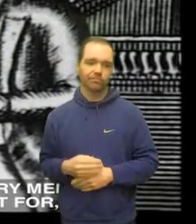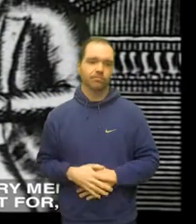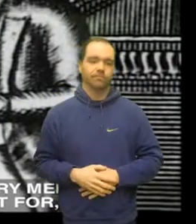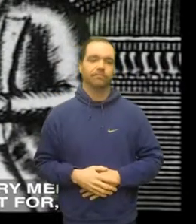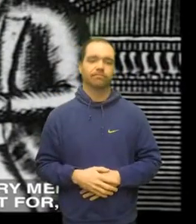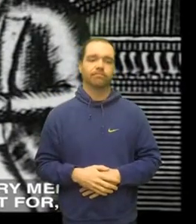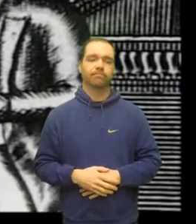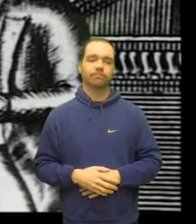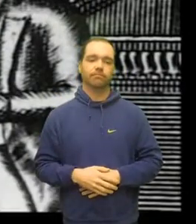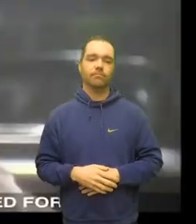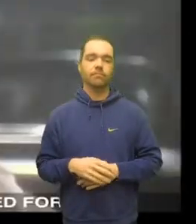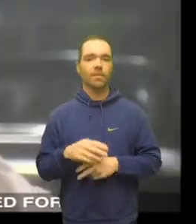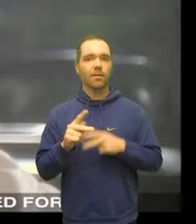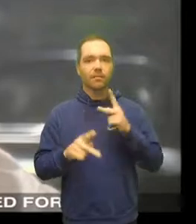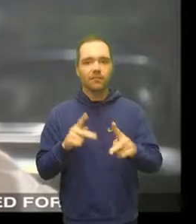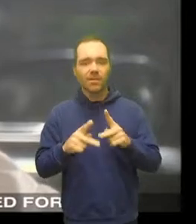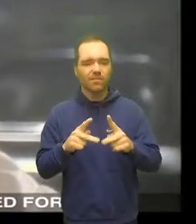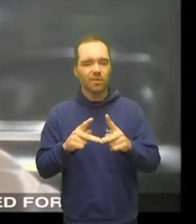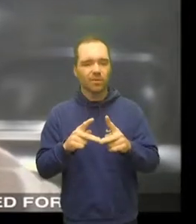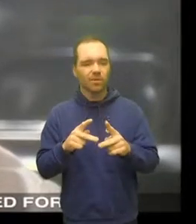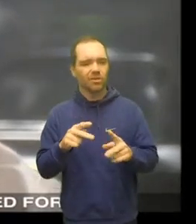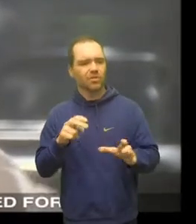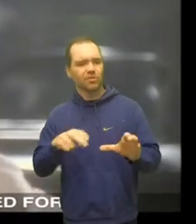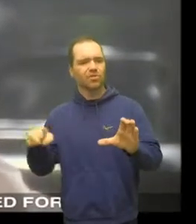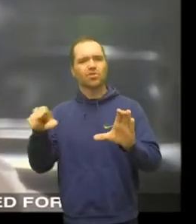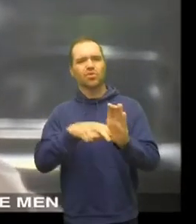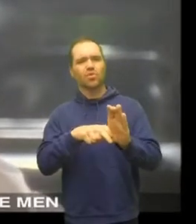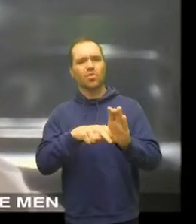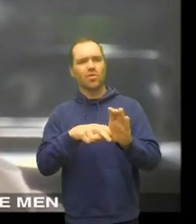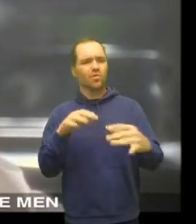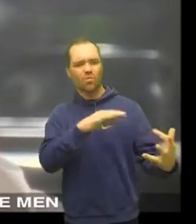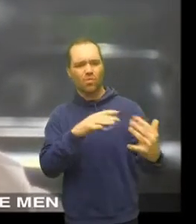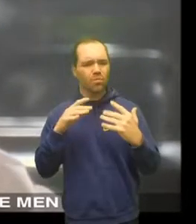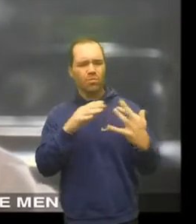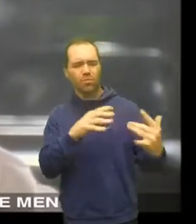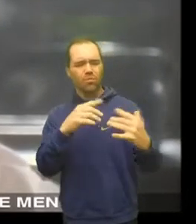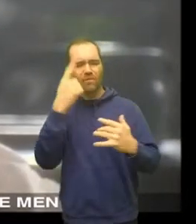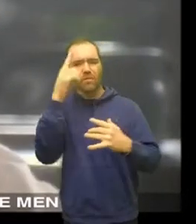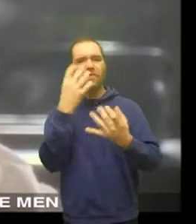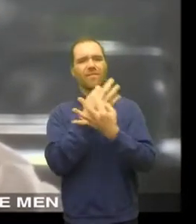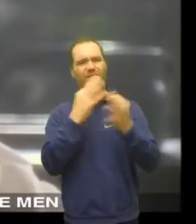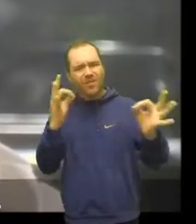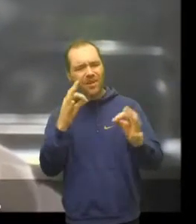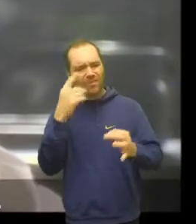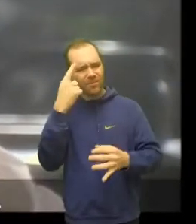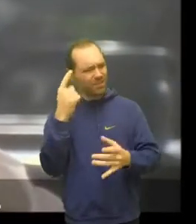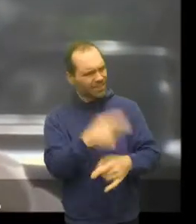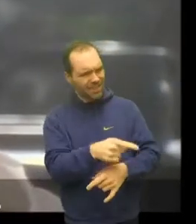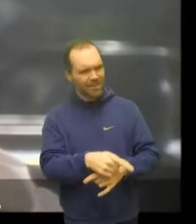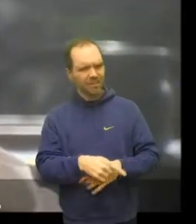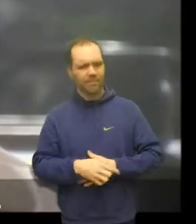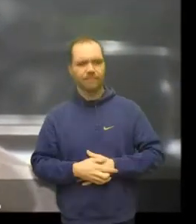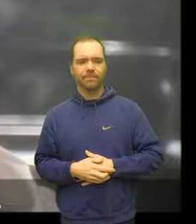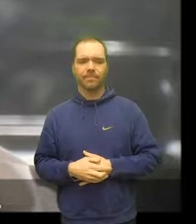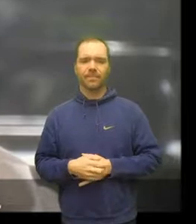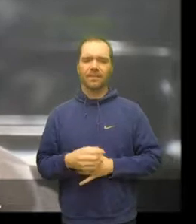property we fought for whose independence we bled for yes we owe money to these men